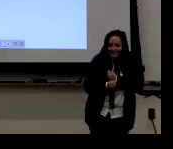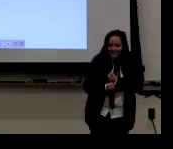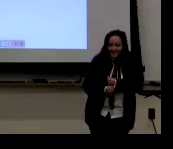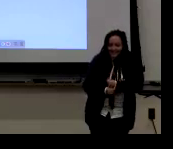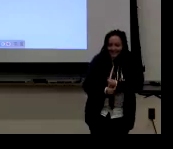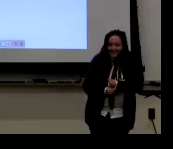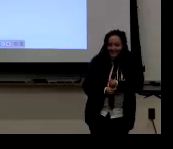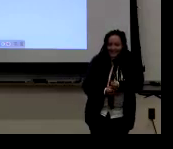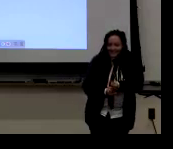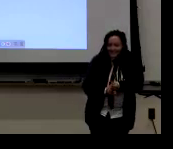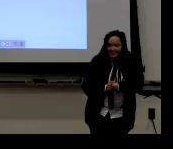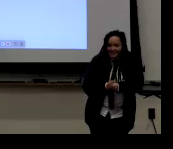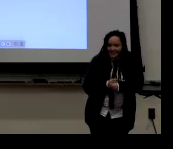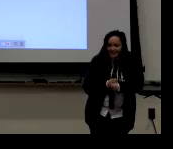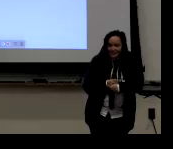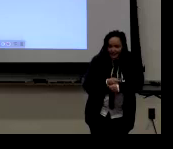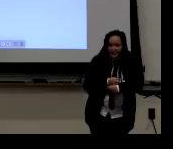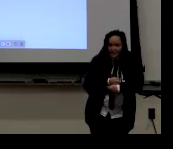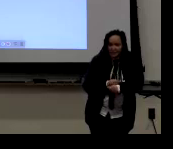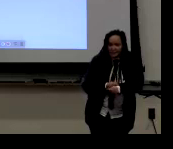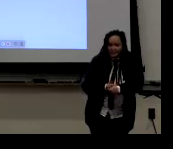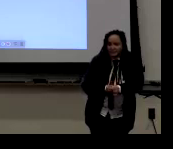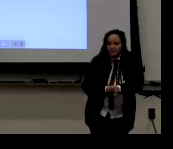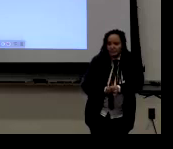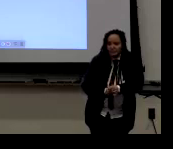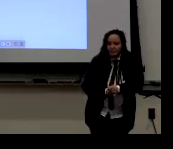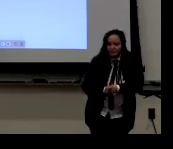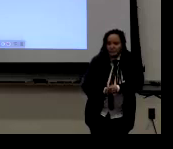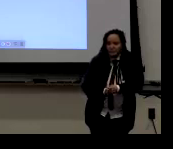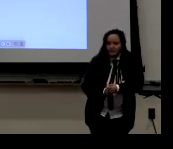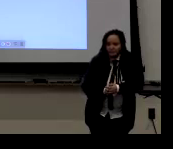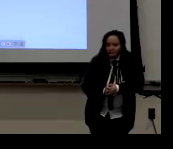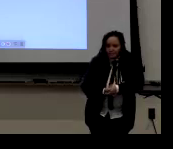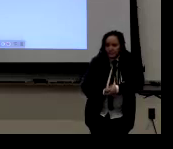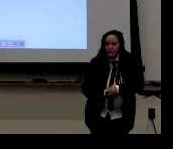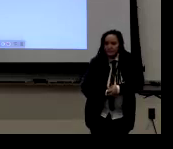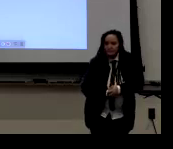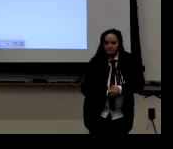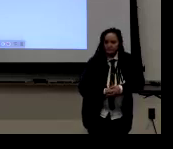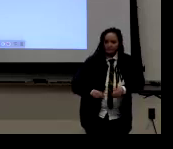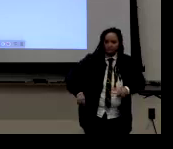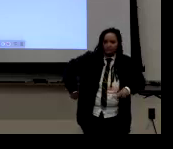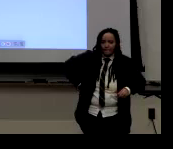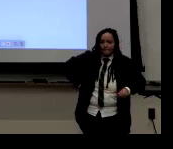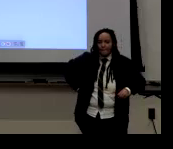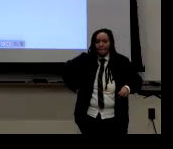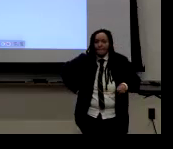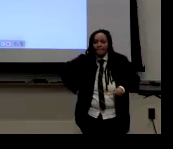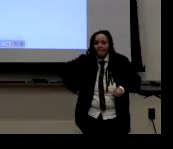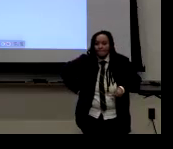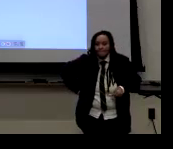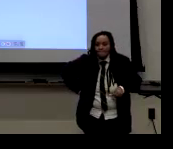in other areas, I mean, other similar research done